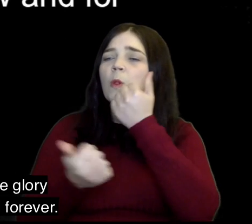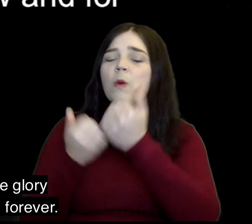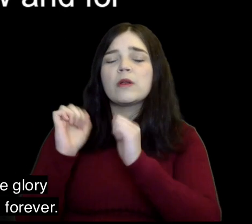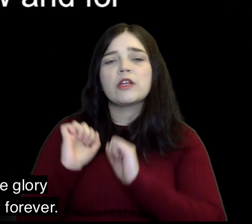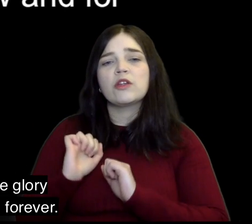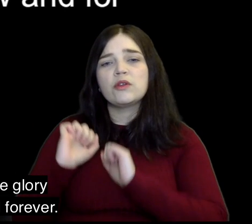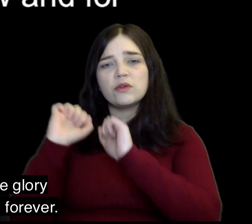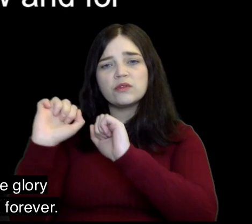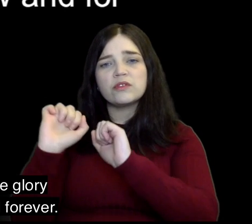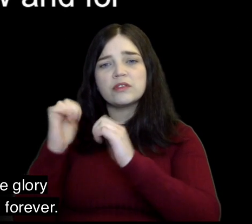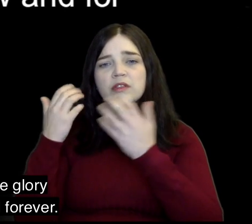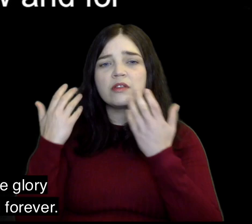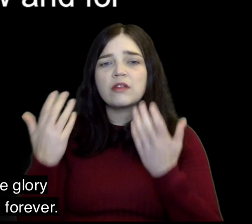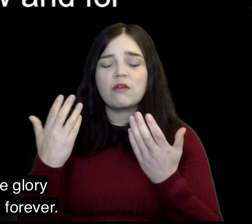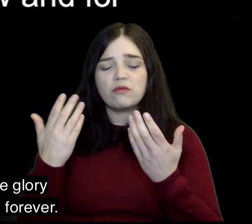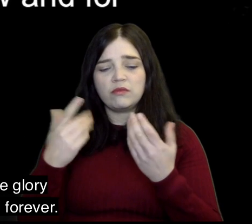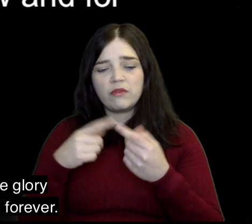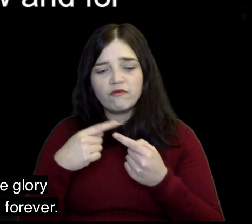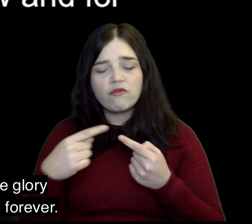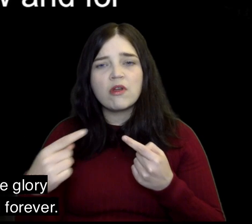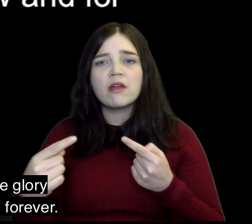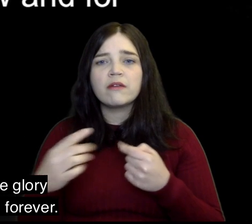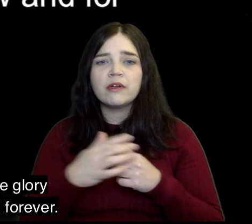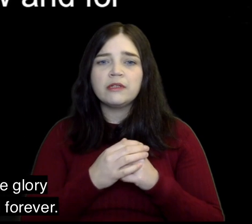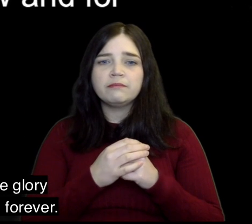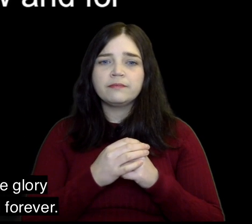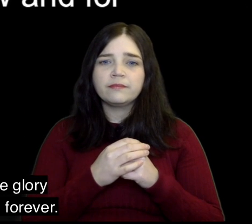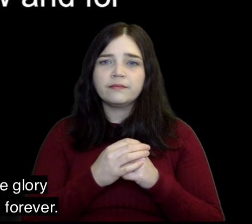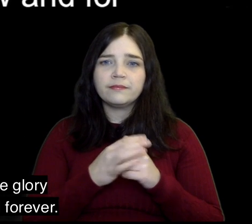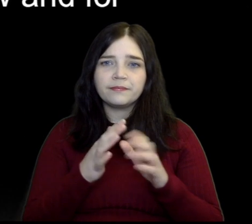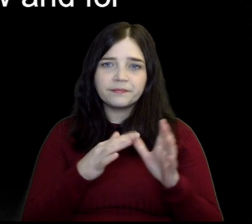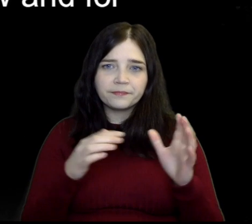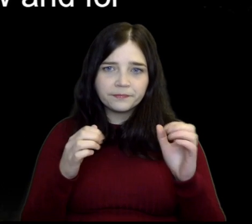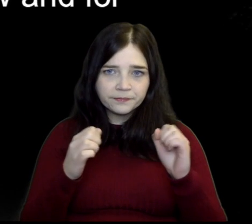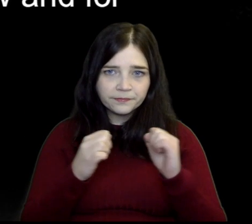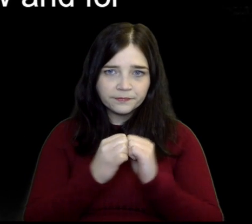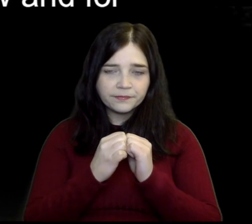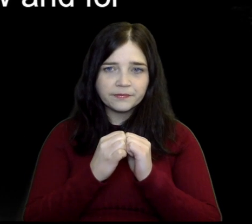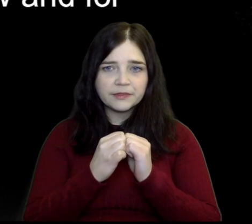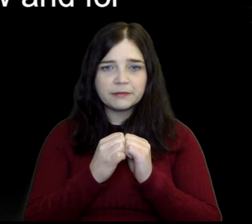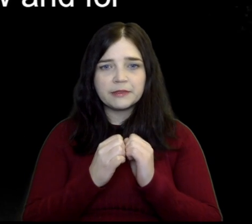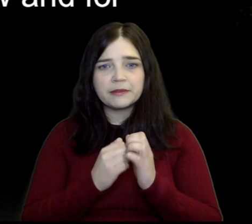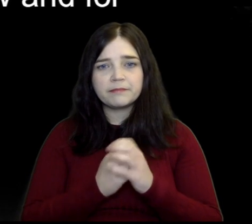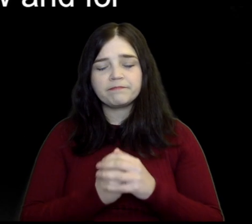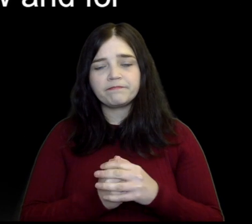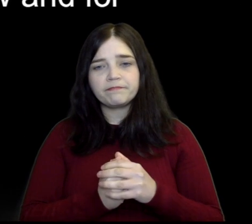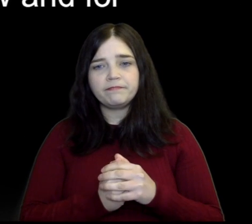the power and the glory are yours now and forever